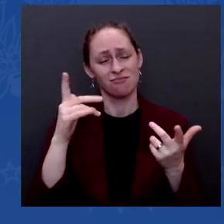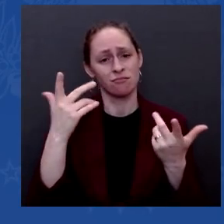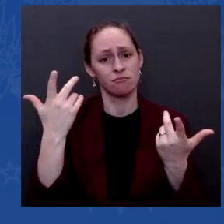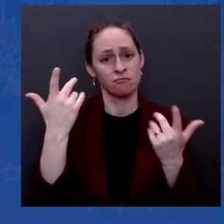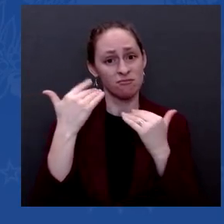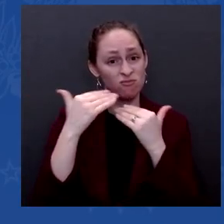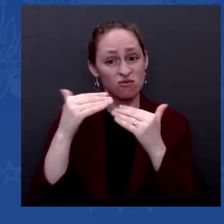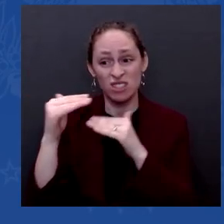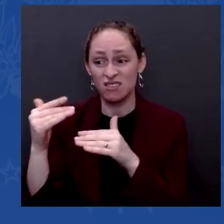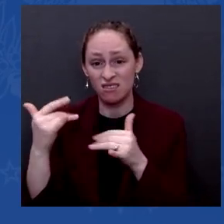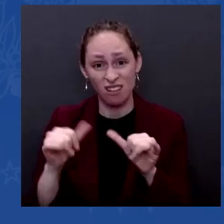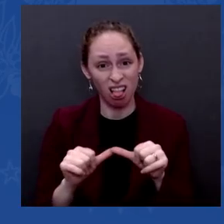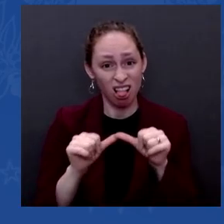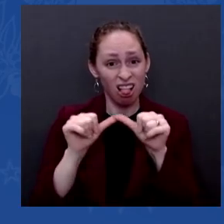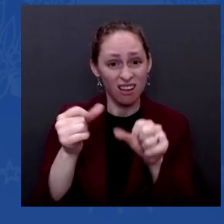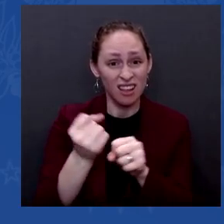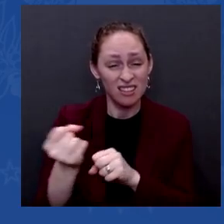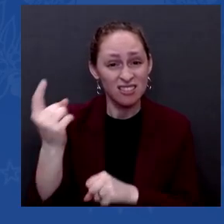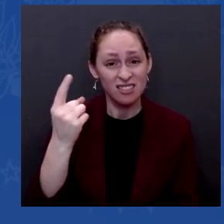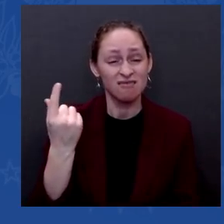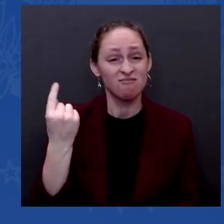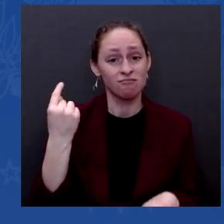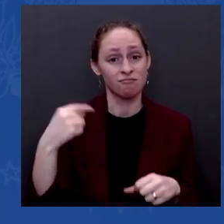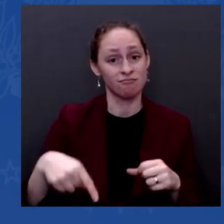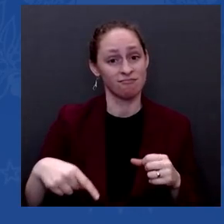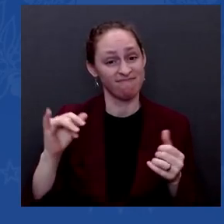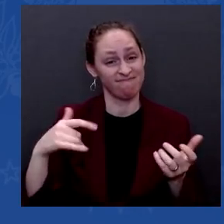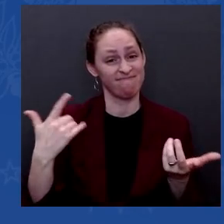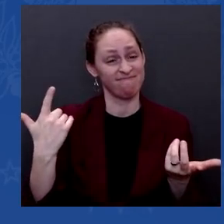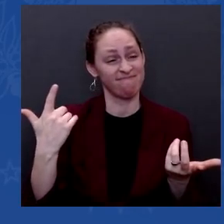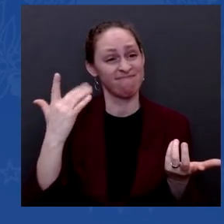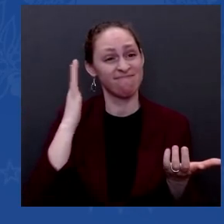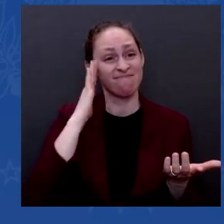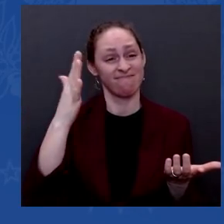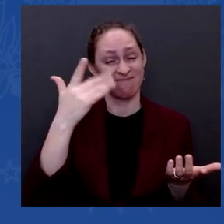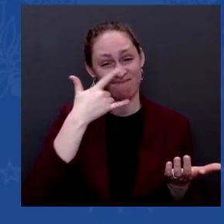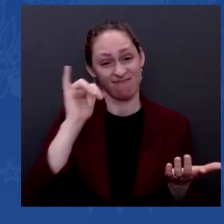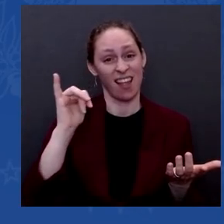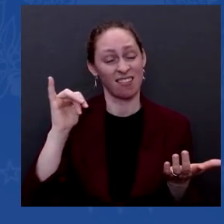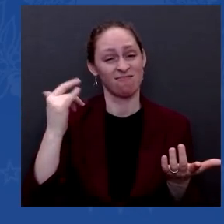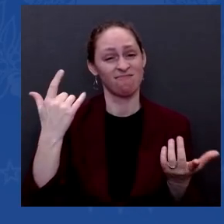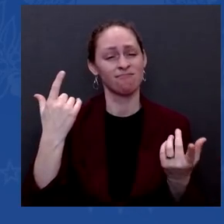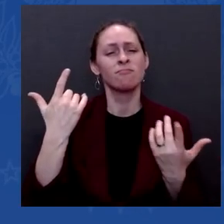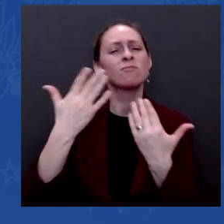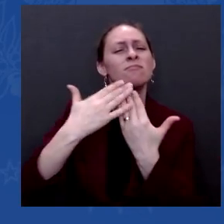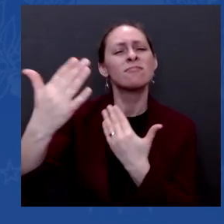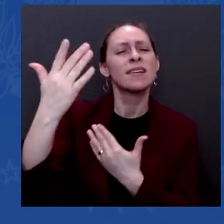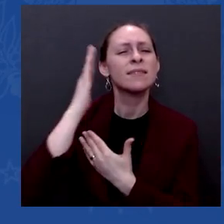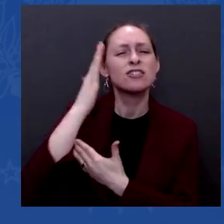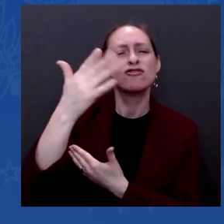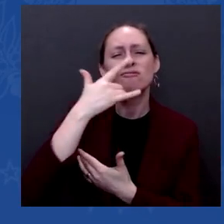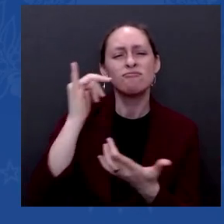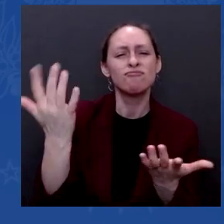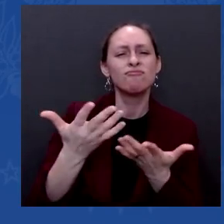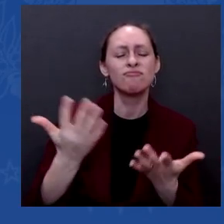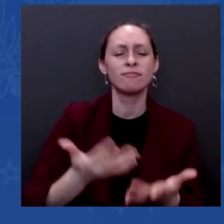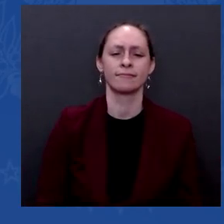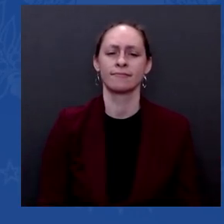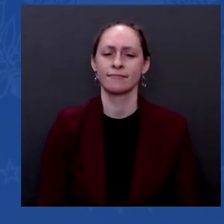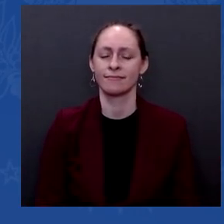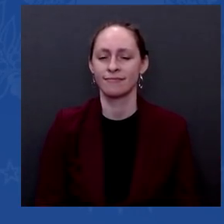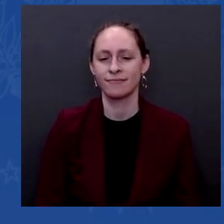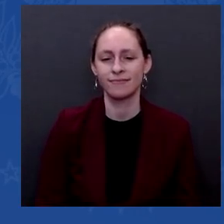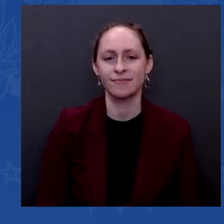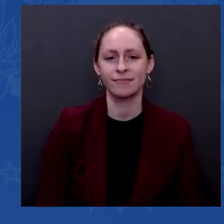travel to you? Well, the answer is, I hope the new normal will be that we don't have — still